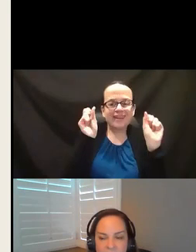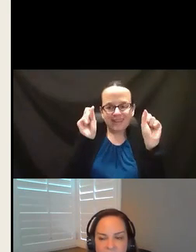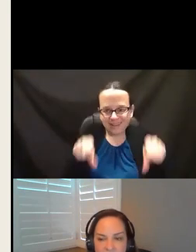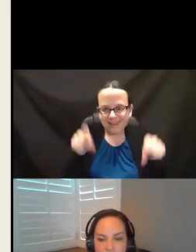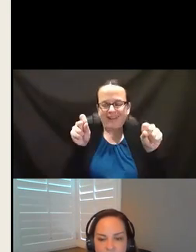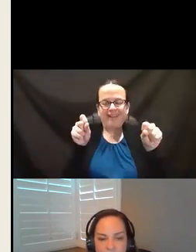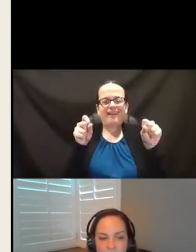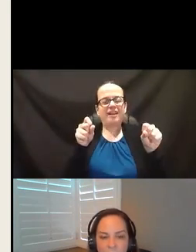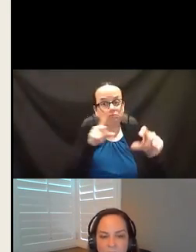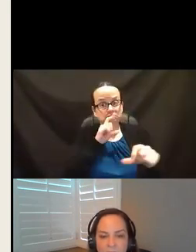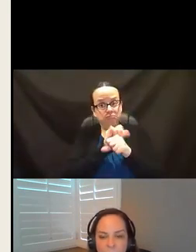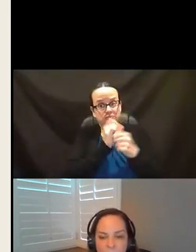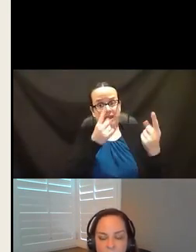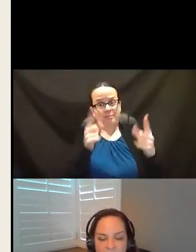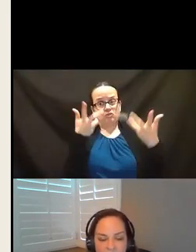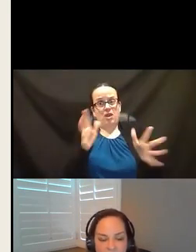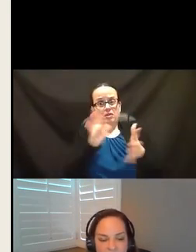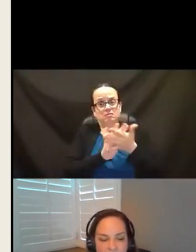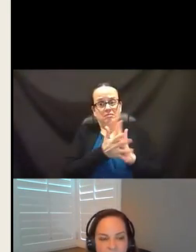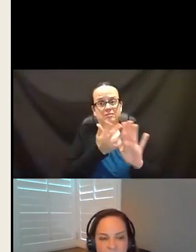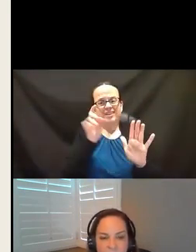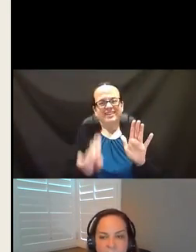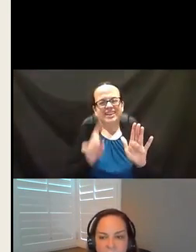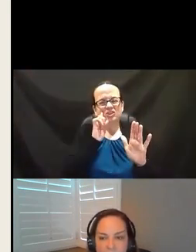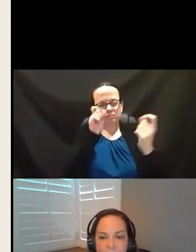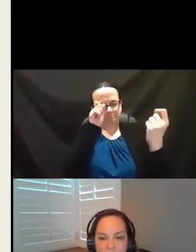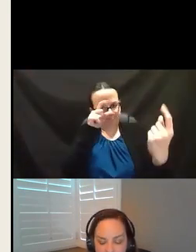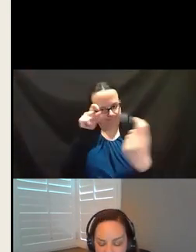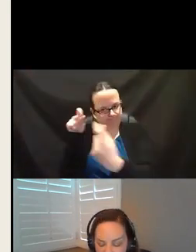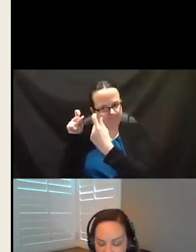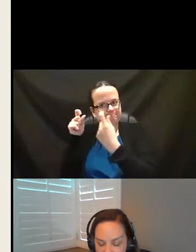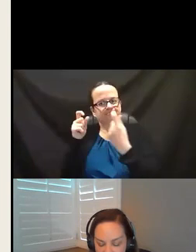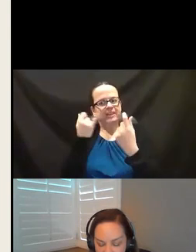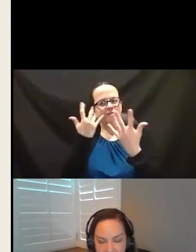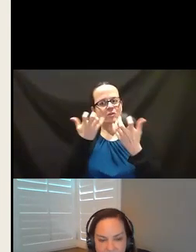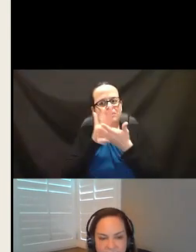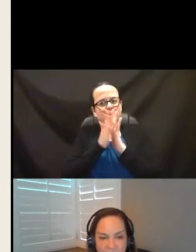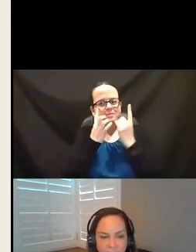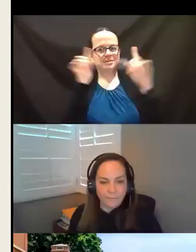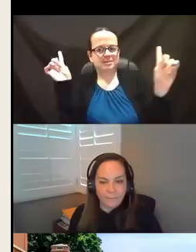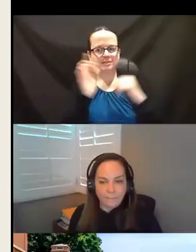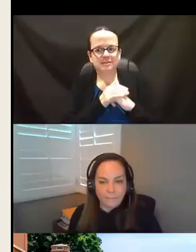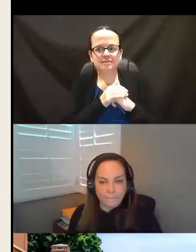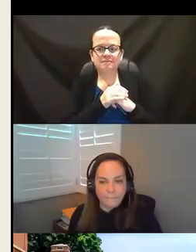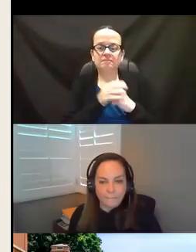It does happen. And we all need to get on the same page to make it happen, though. All right. Next slide.